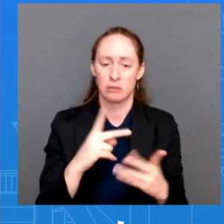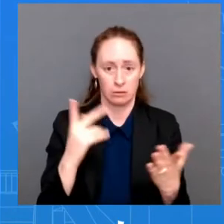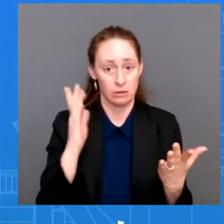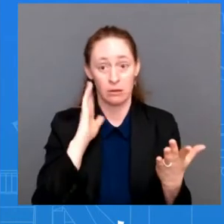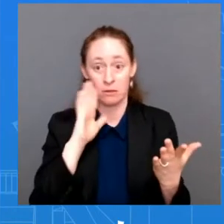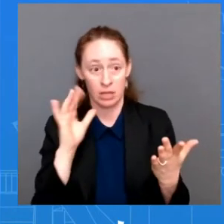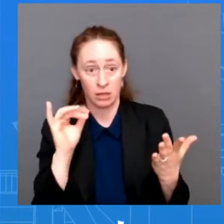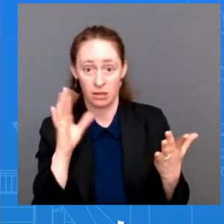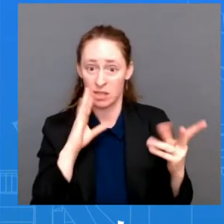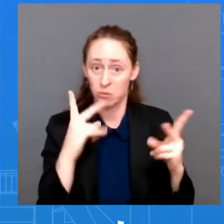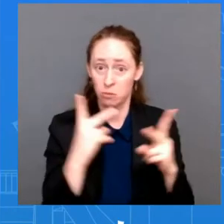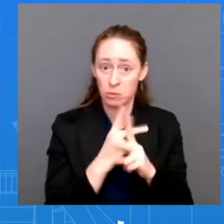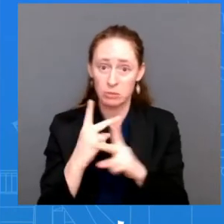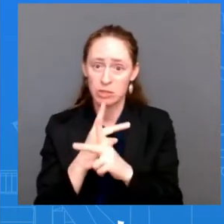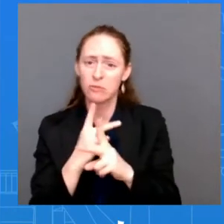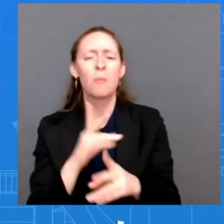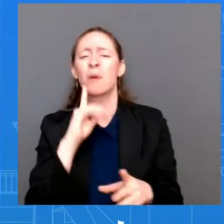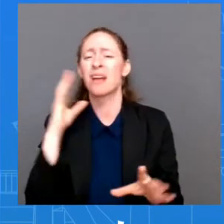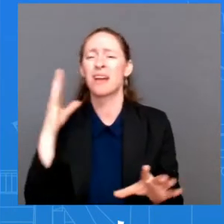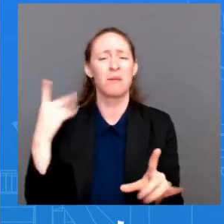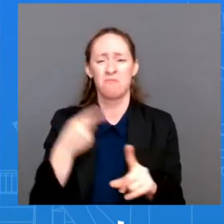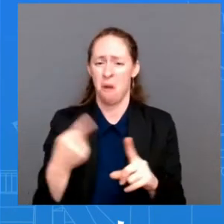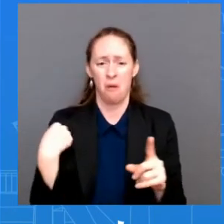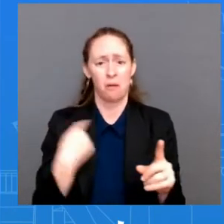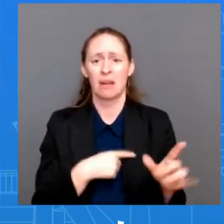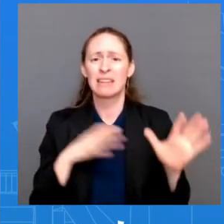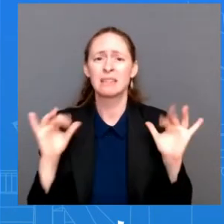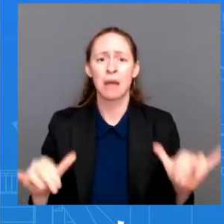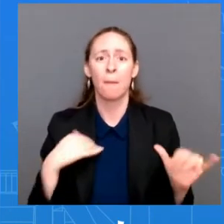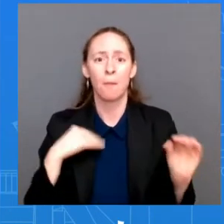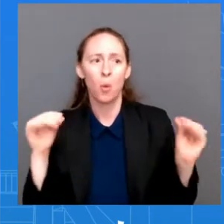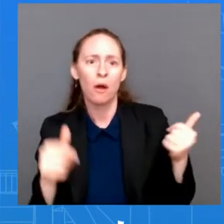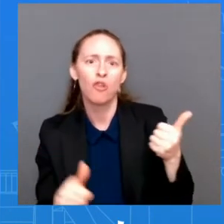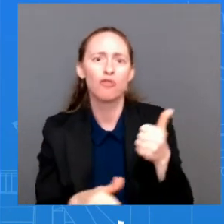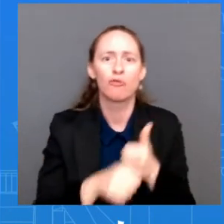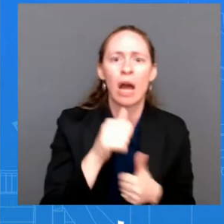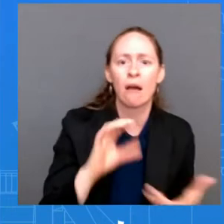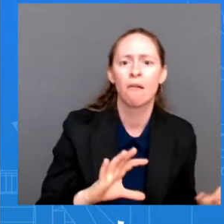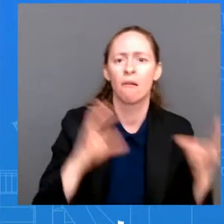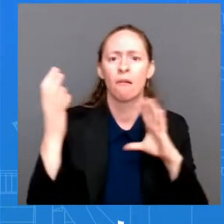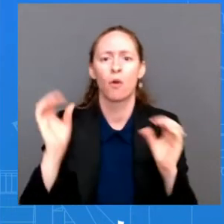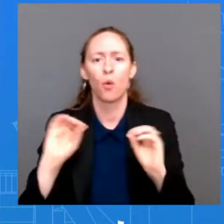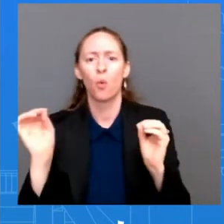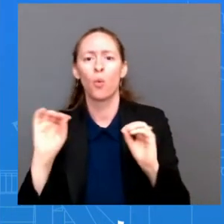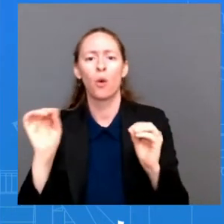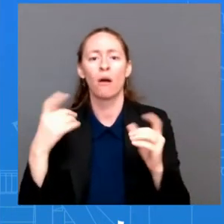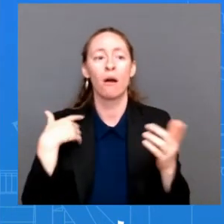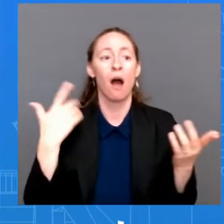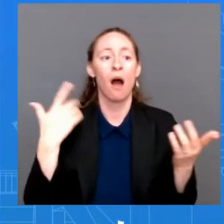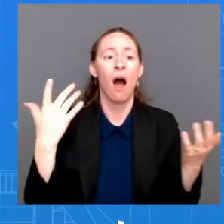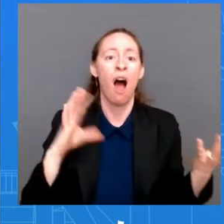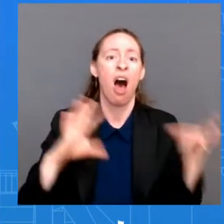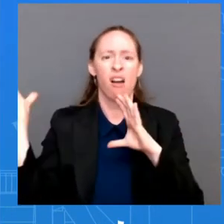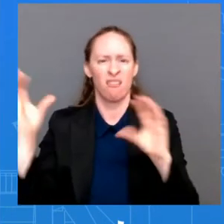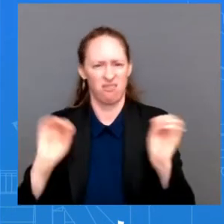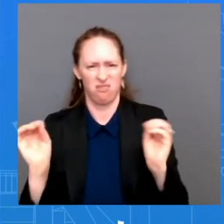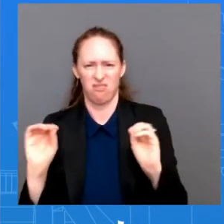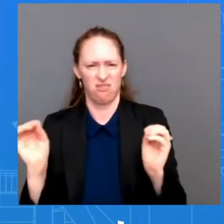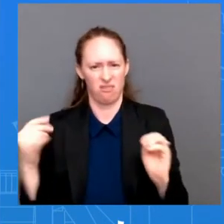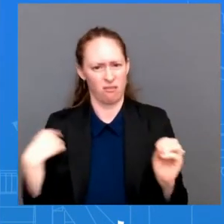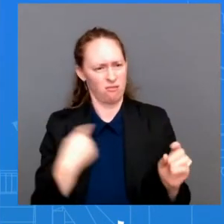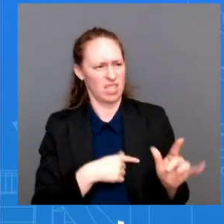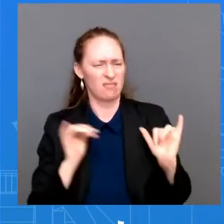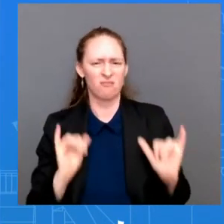threatening and they break no new ground. Nothing about this potential visit, potential visit,